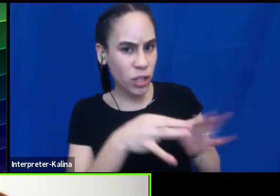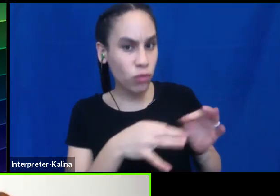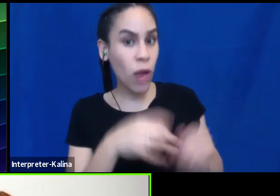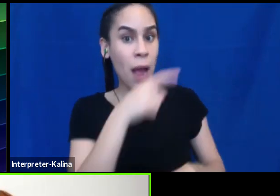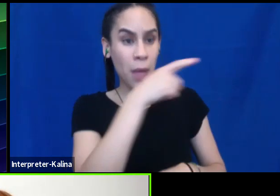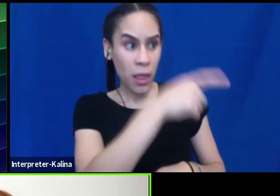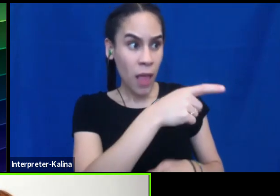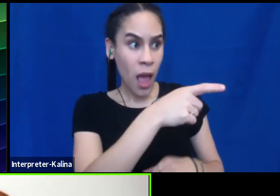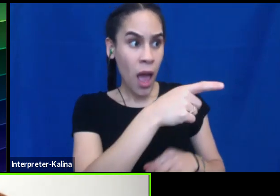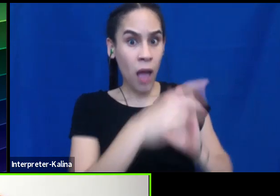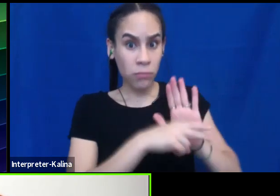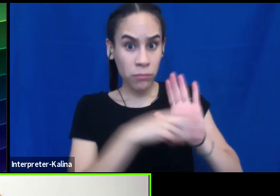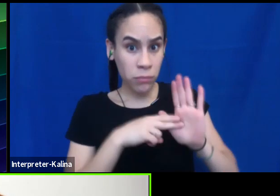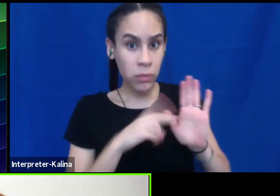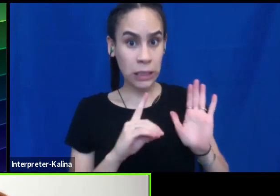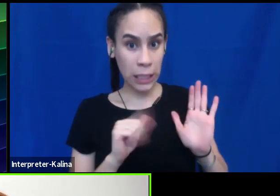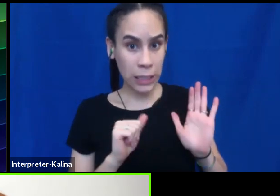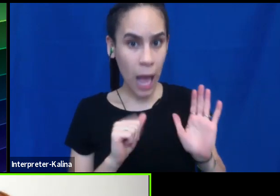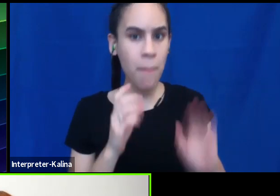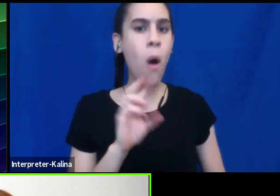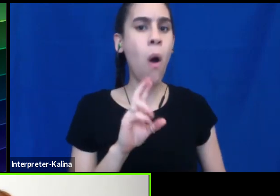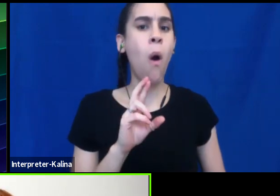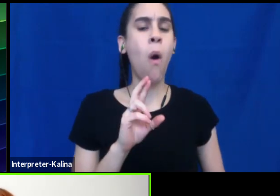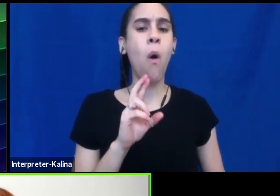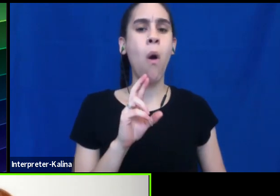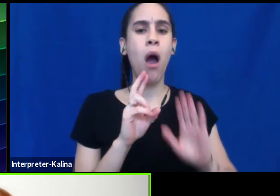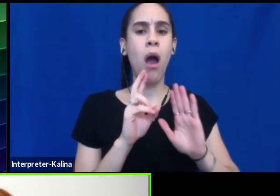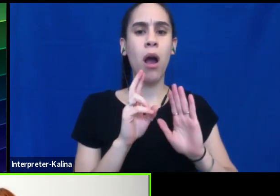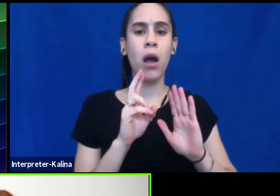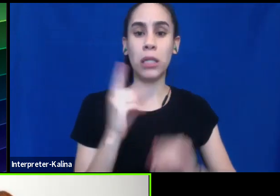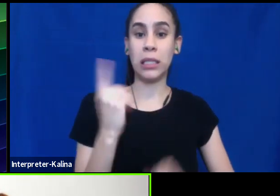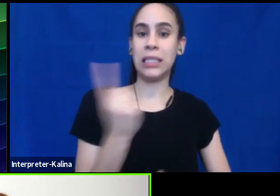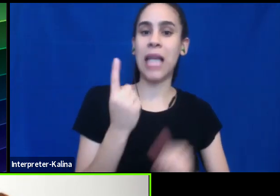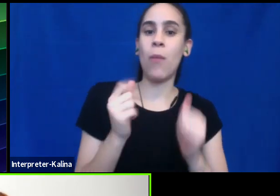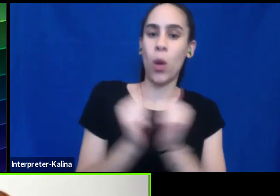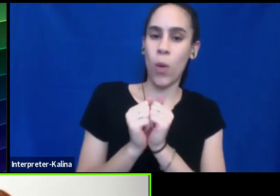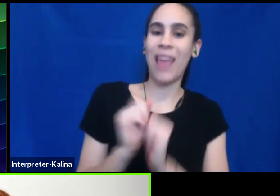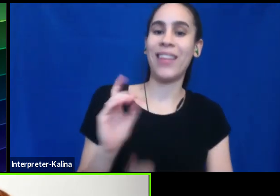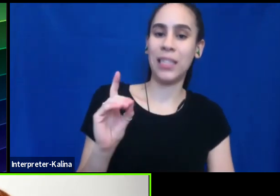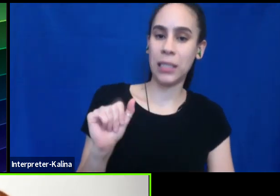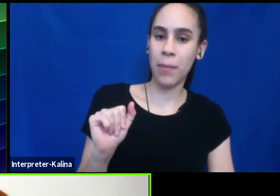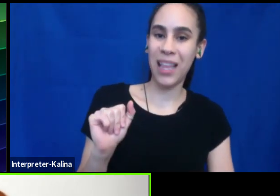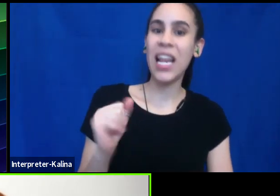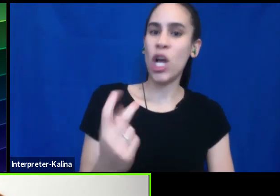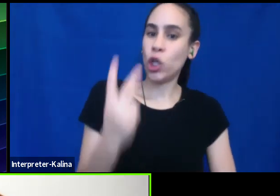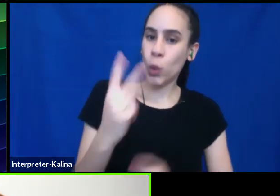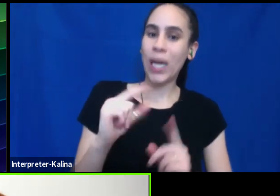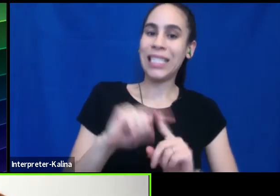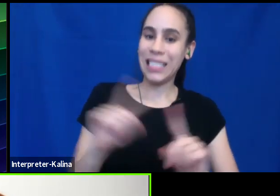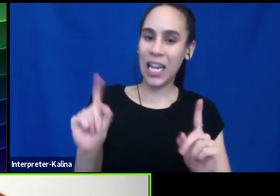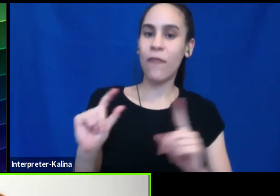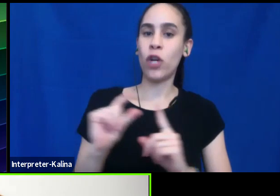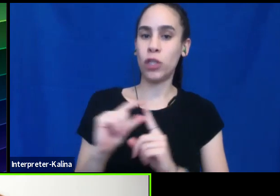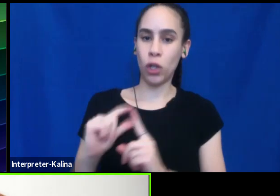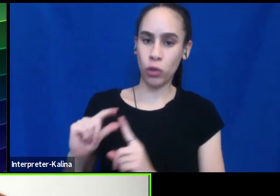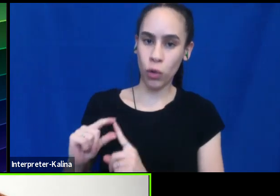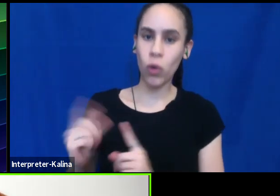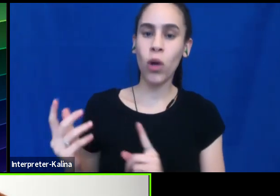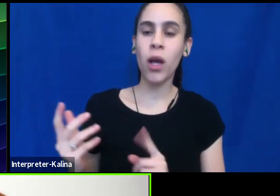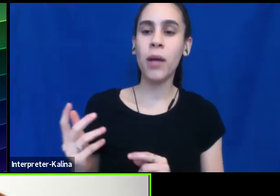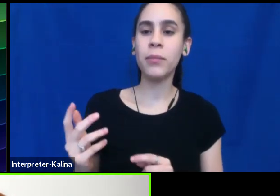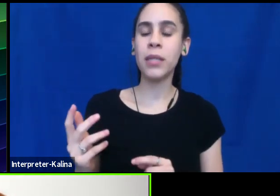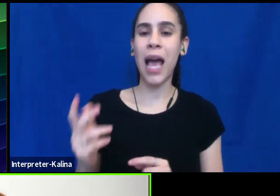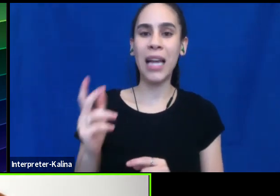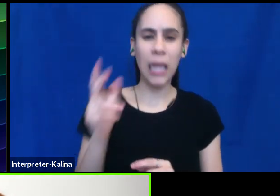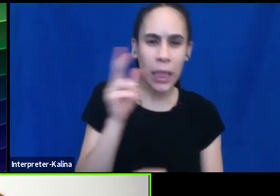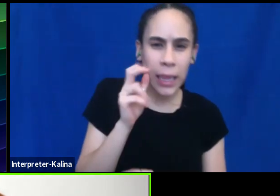are they calling themselves disabled or are they calling themselves somebody with a disability? These are two different terms that, um, and listening for